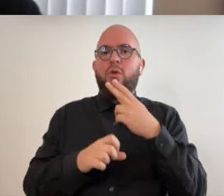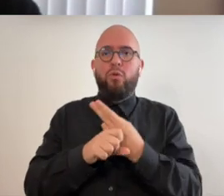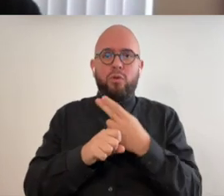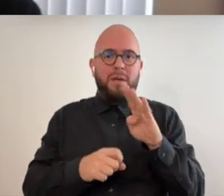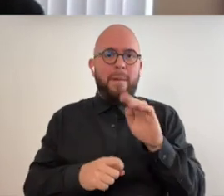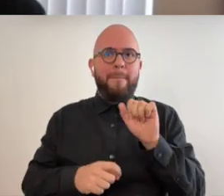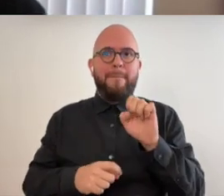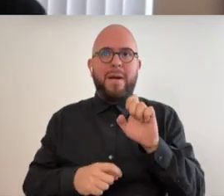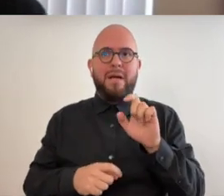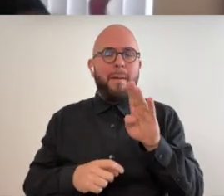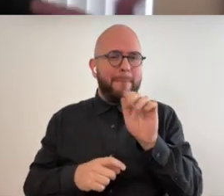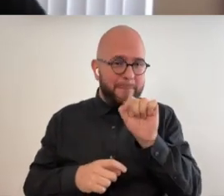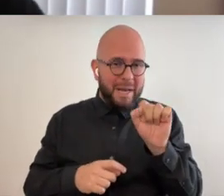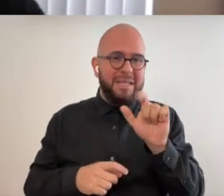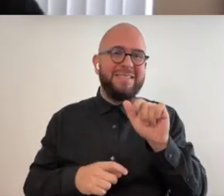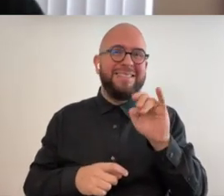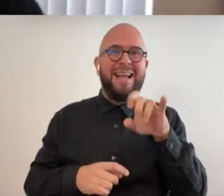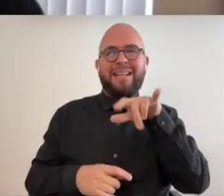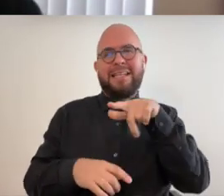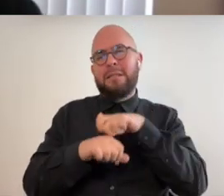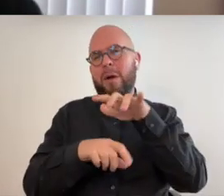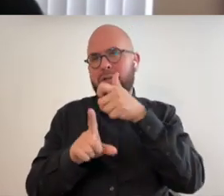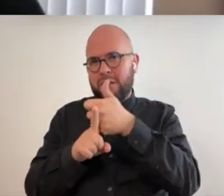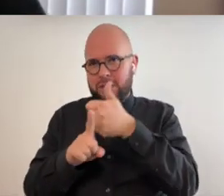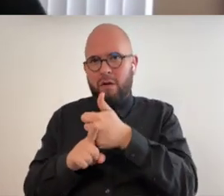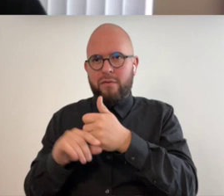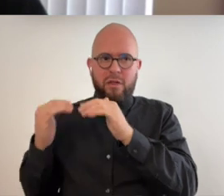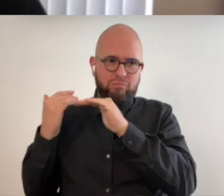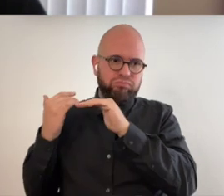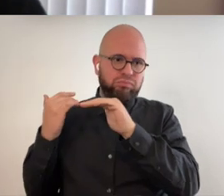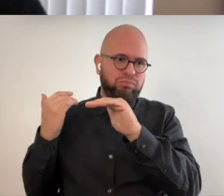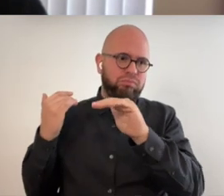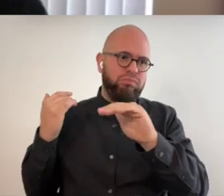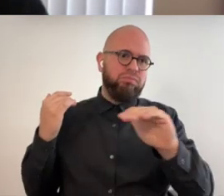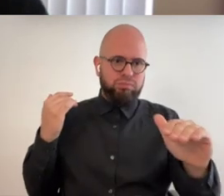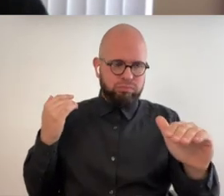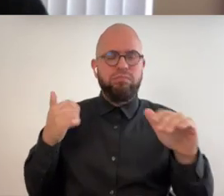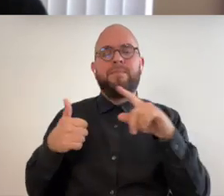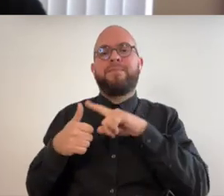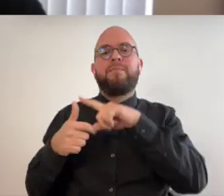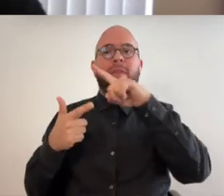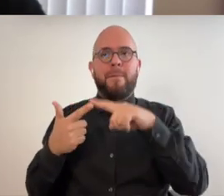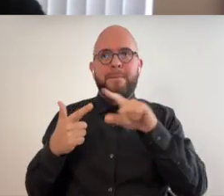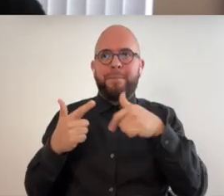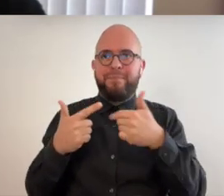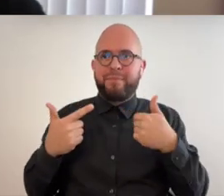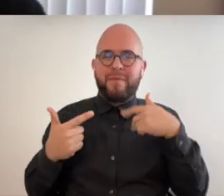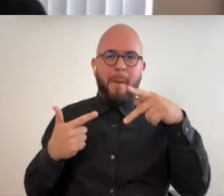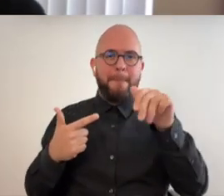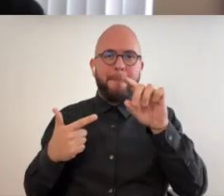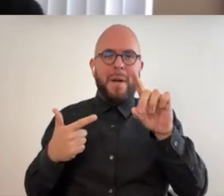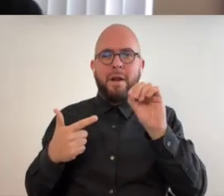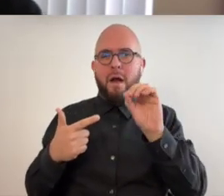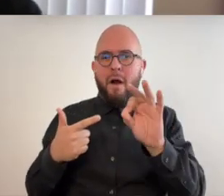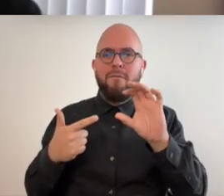line is the mountain itself and that just continues then there is a pad of chords